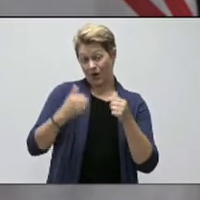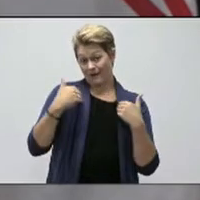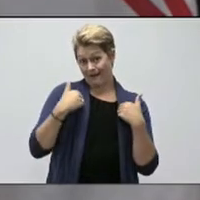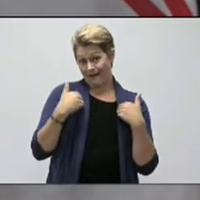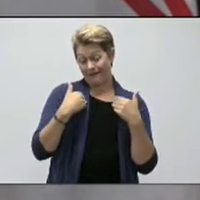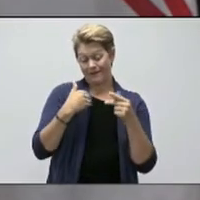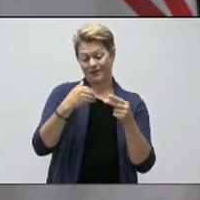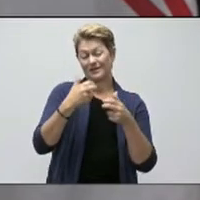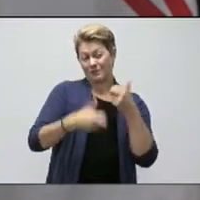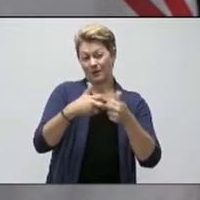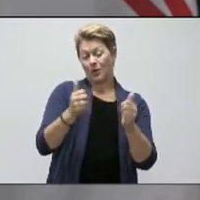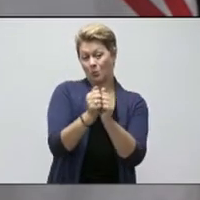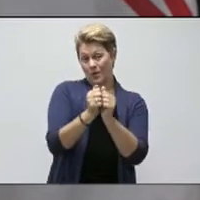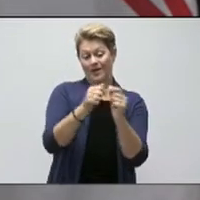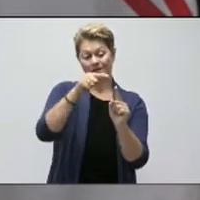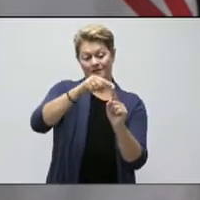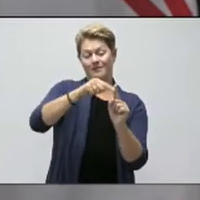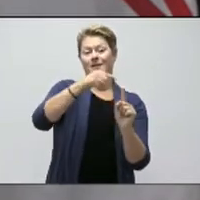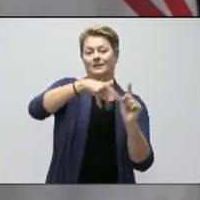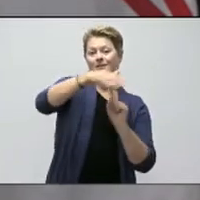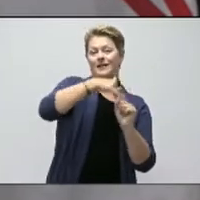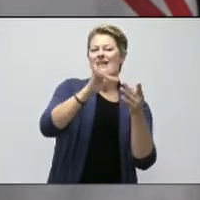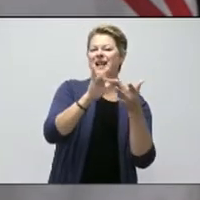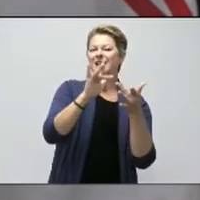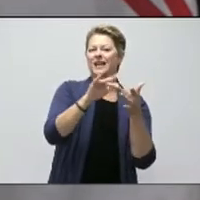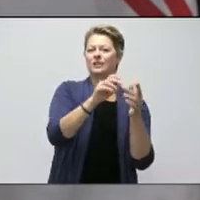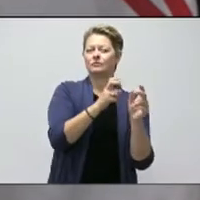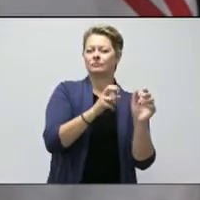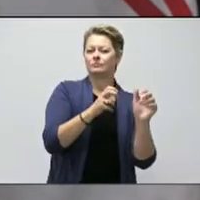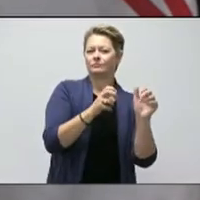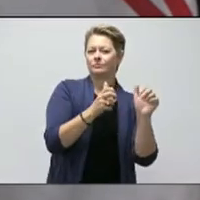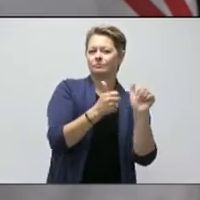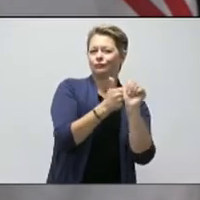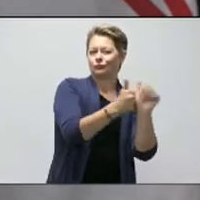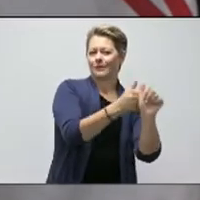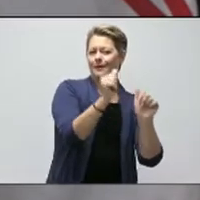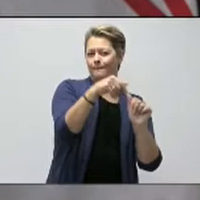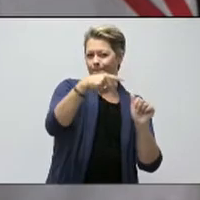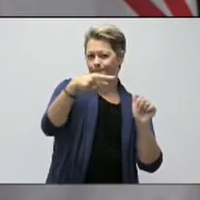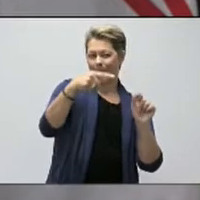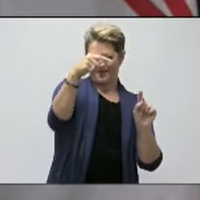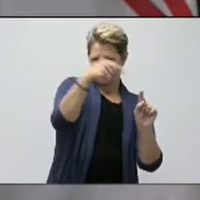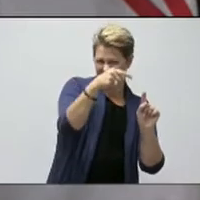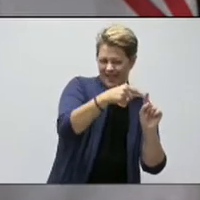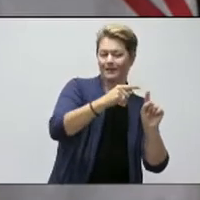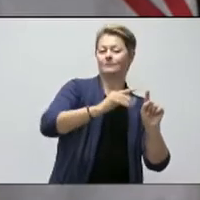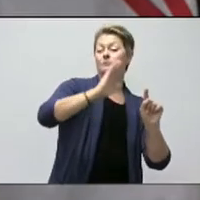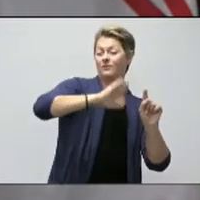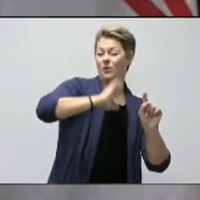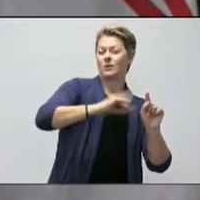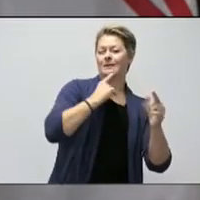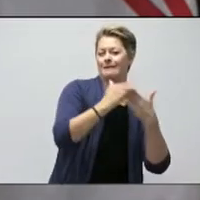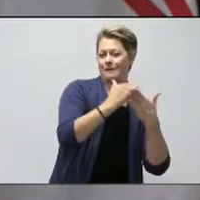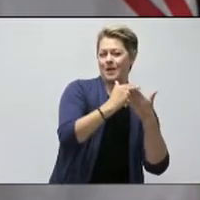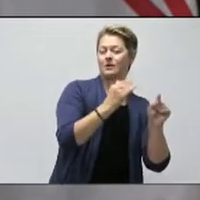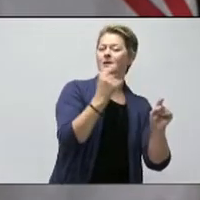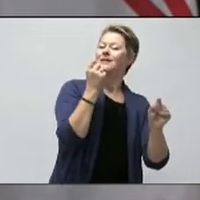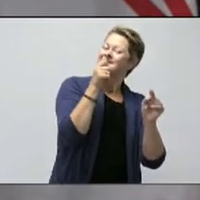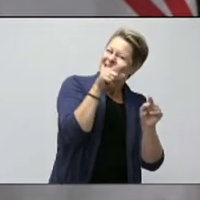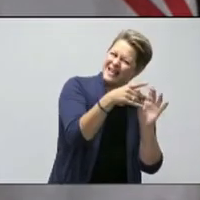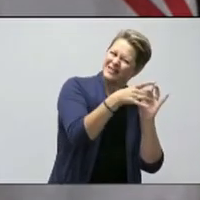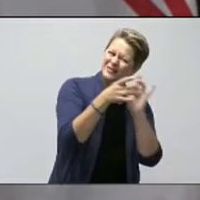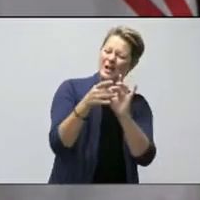which was the original task, I guess, that we had, had to do with privacy